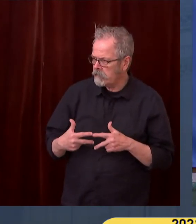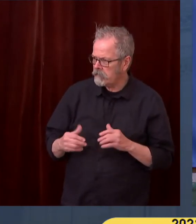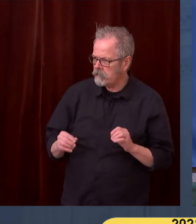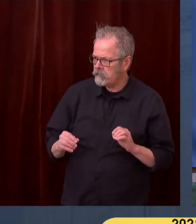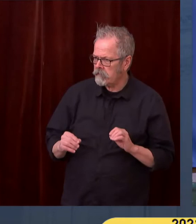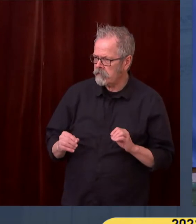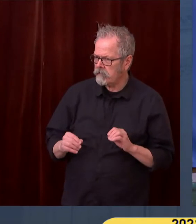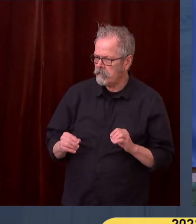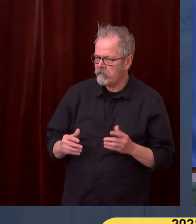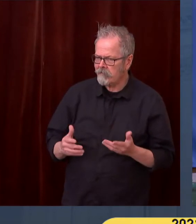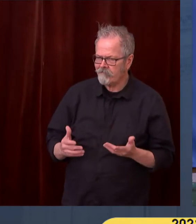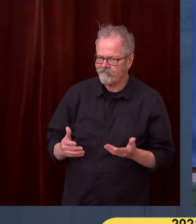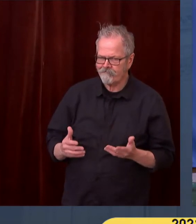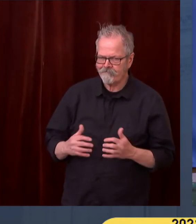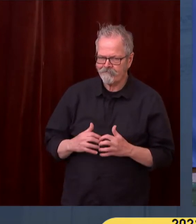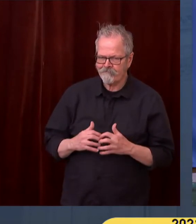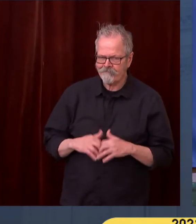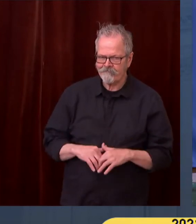Yeah.